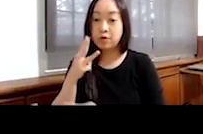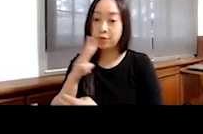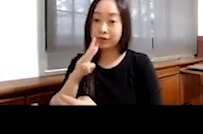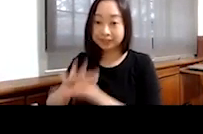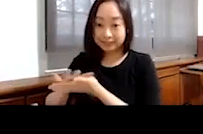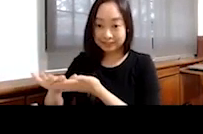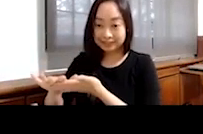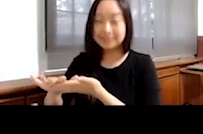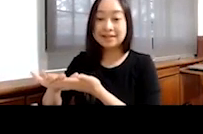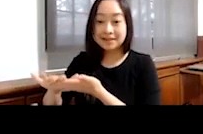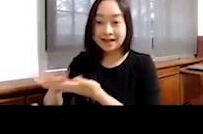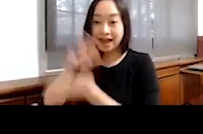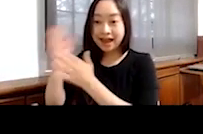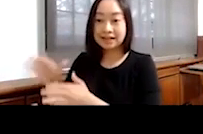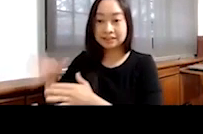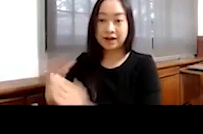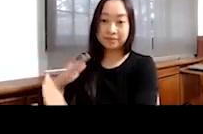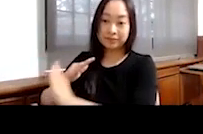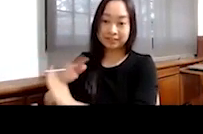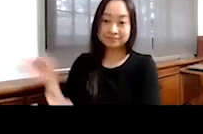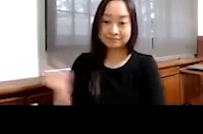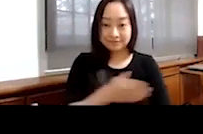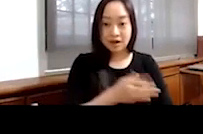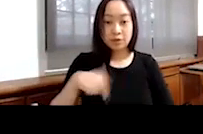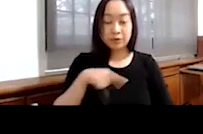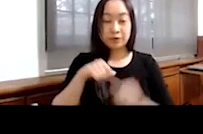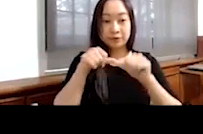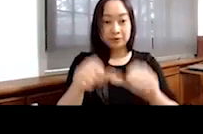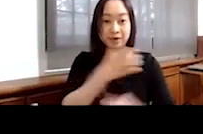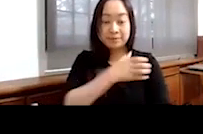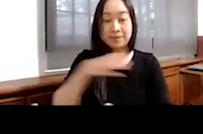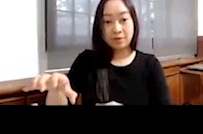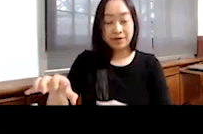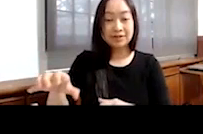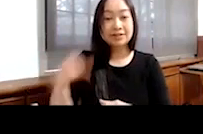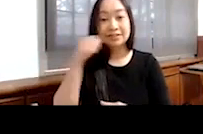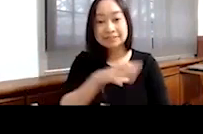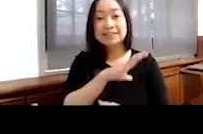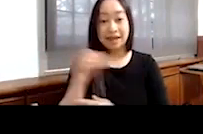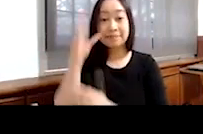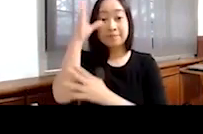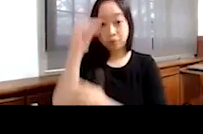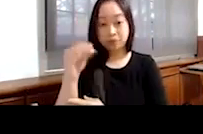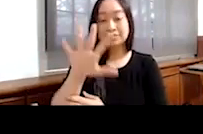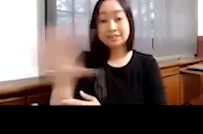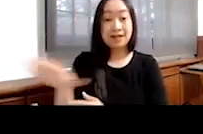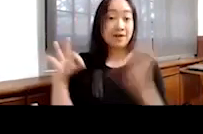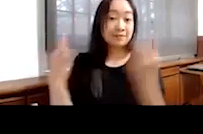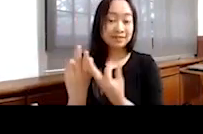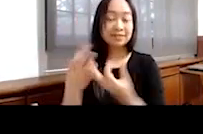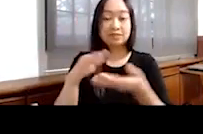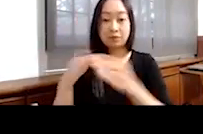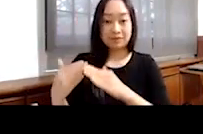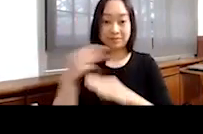sanitation and hygiene and child protection. We continue to empower and equip girls and boys, their families and community